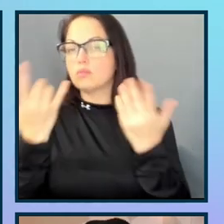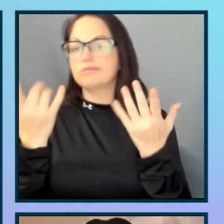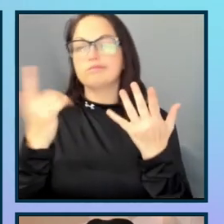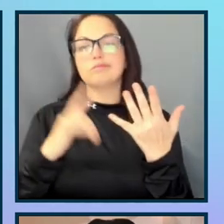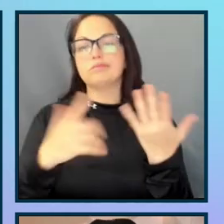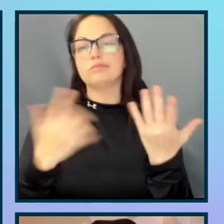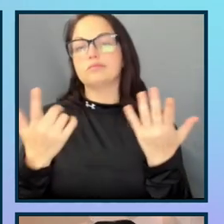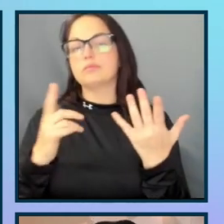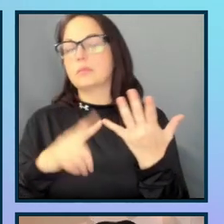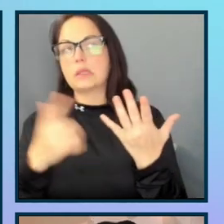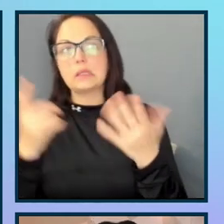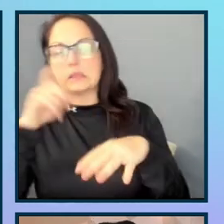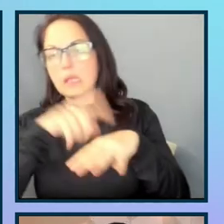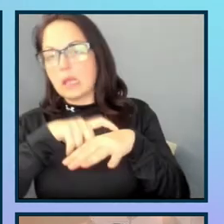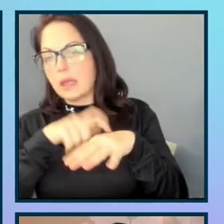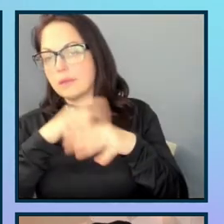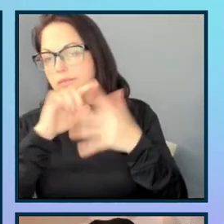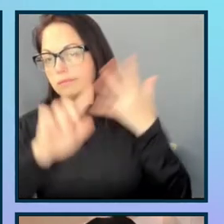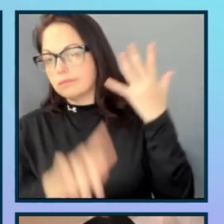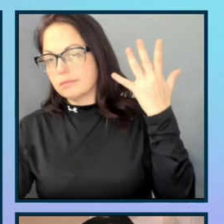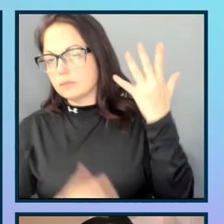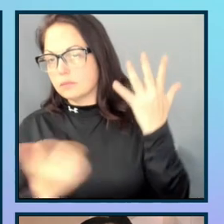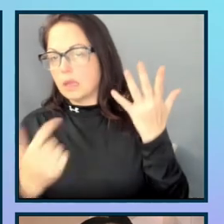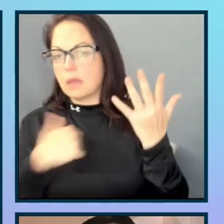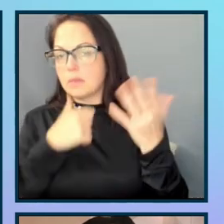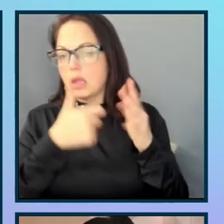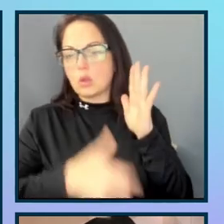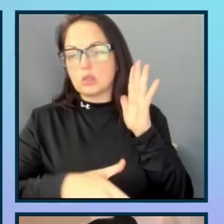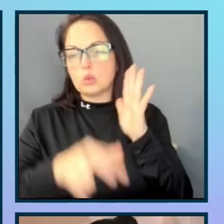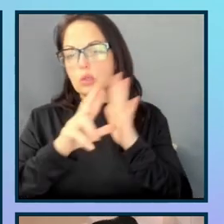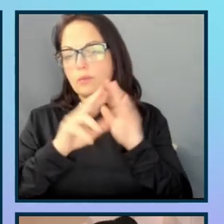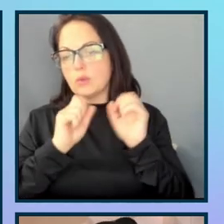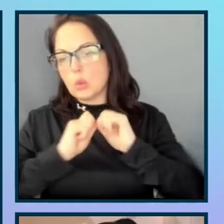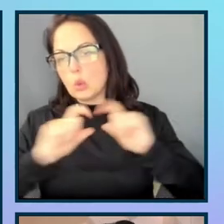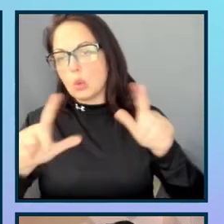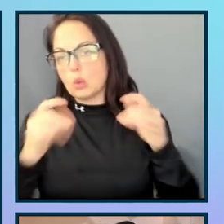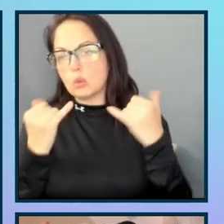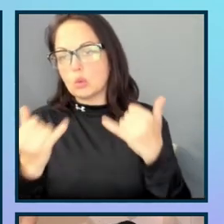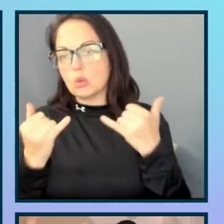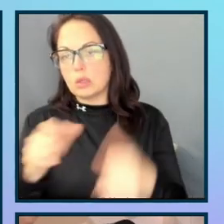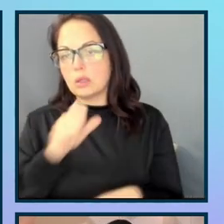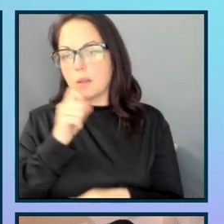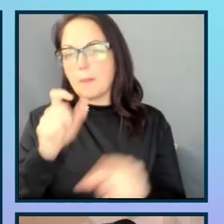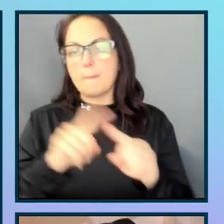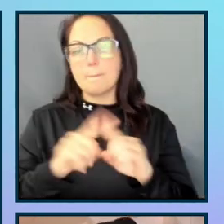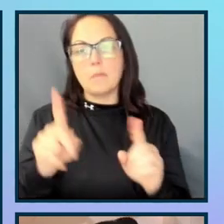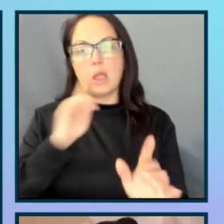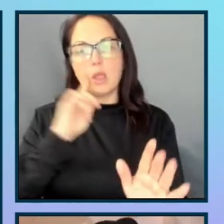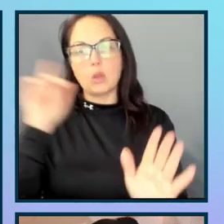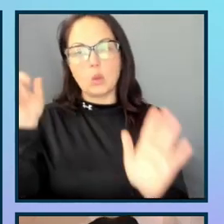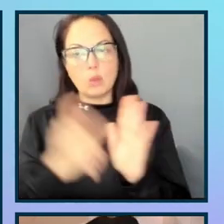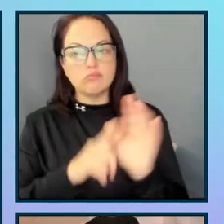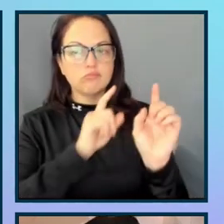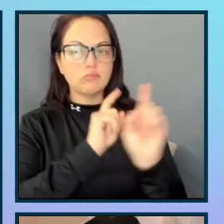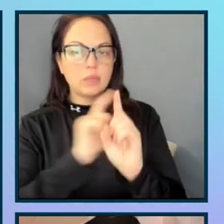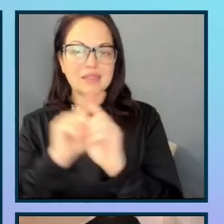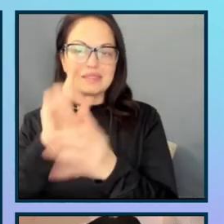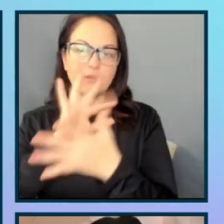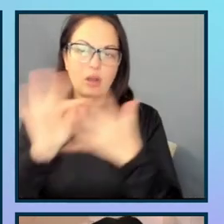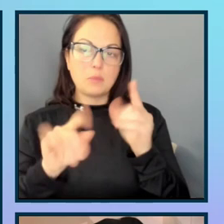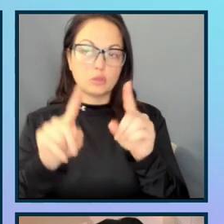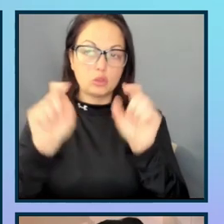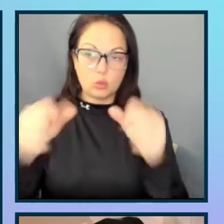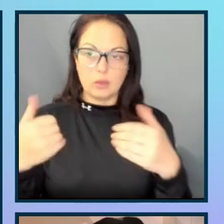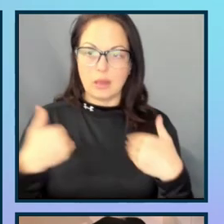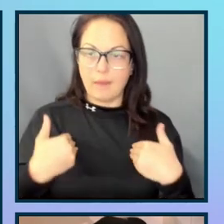Telephones, time. So, I'm definitely not going to go over all of these today, but you can see that there's a lot of different options that you can have.